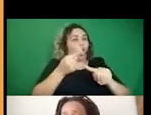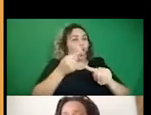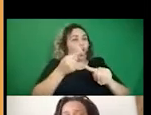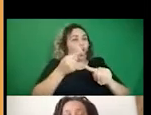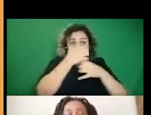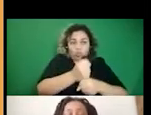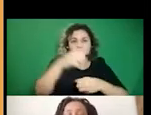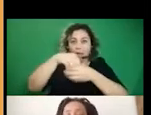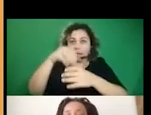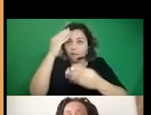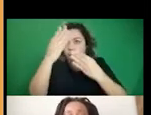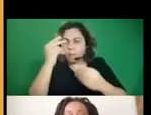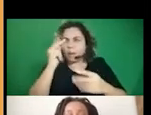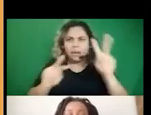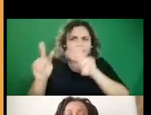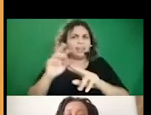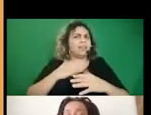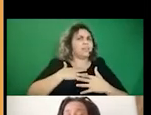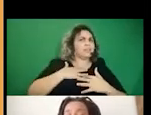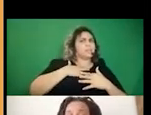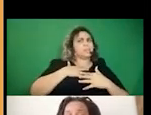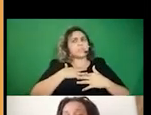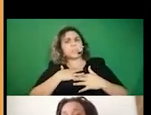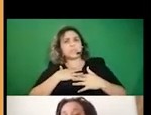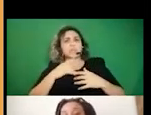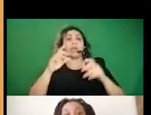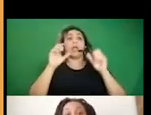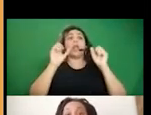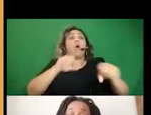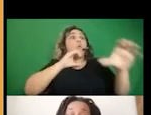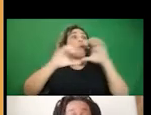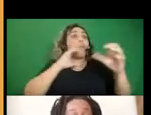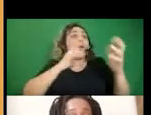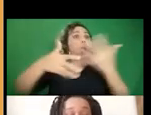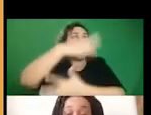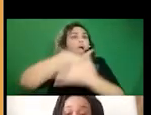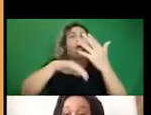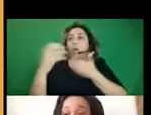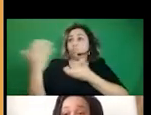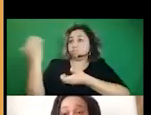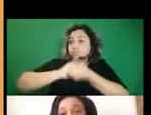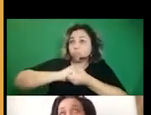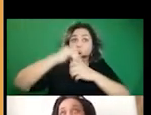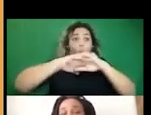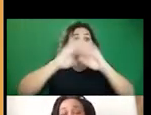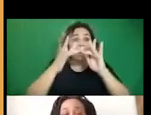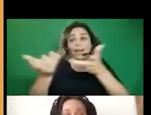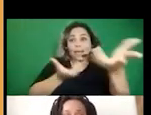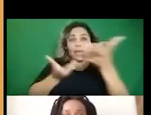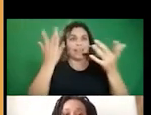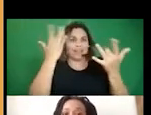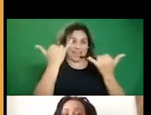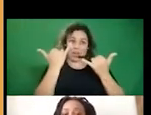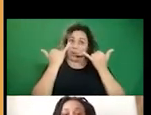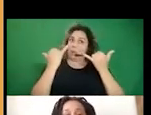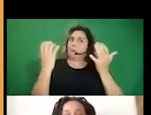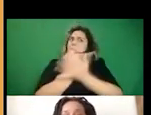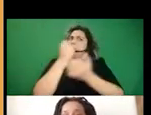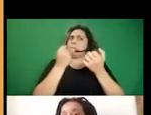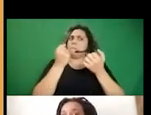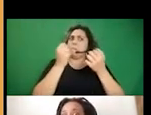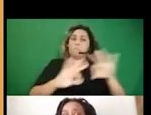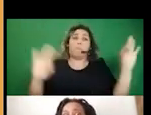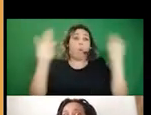information in its totality, our ability to communicate and commune with one another online, which has been so important for our